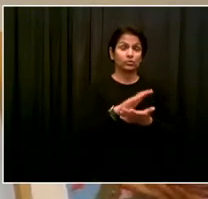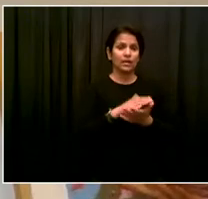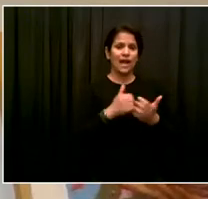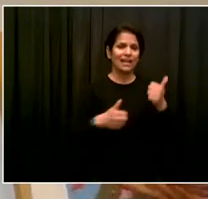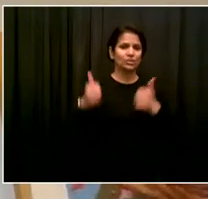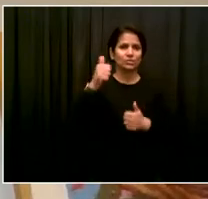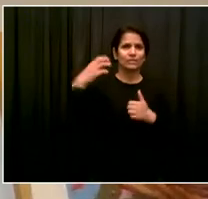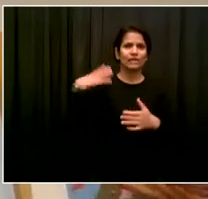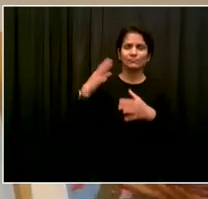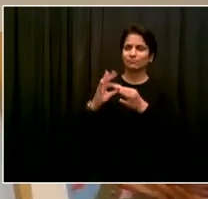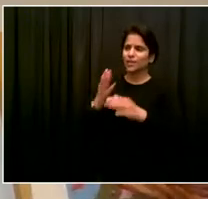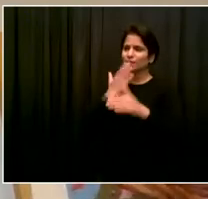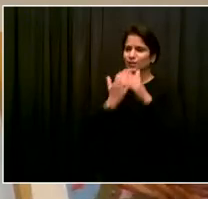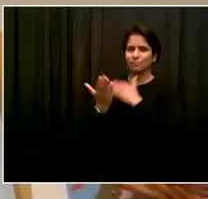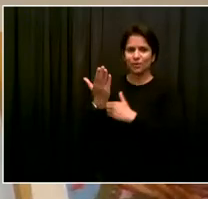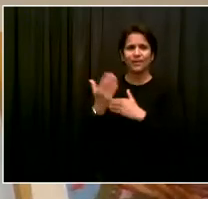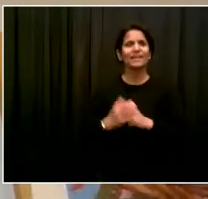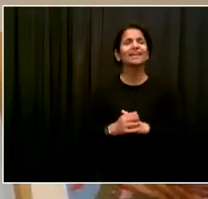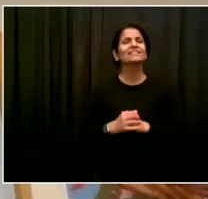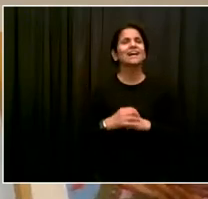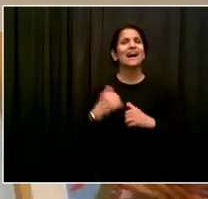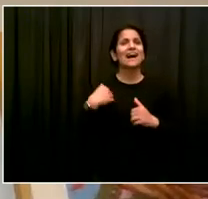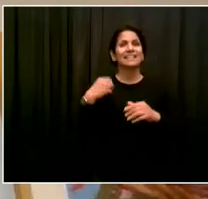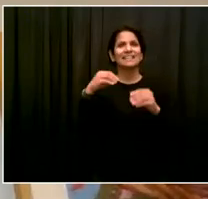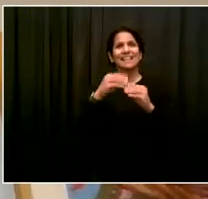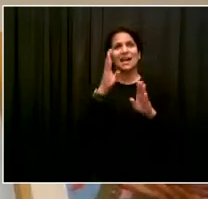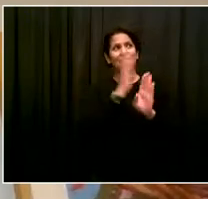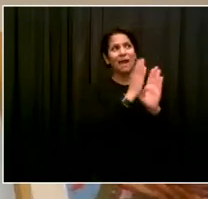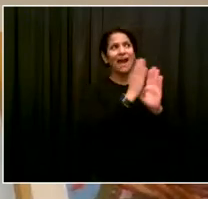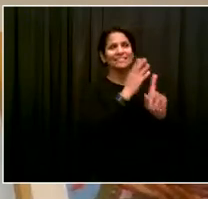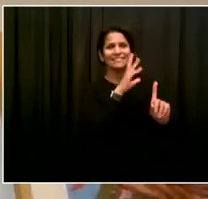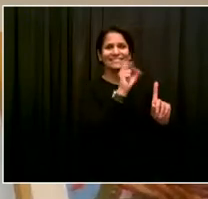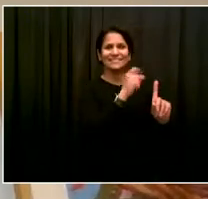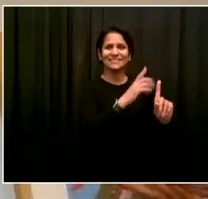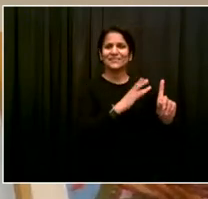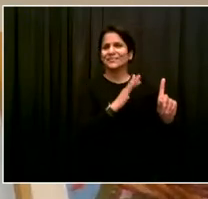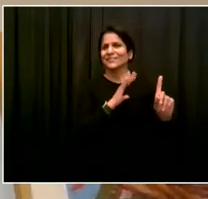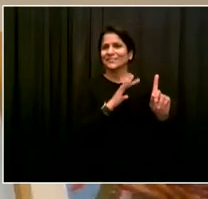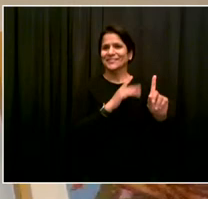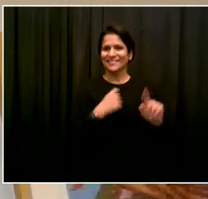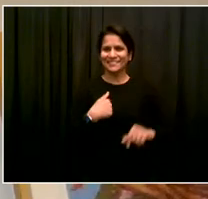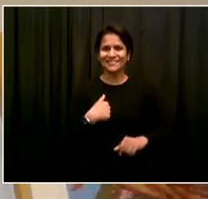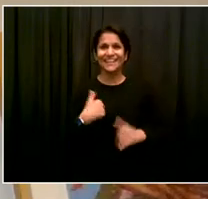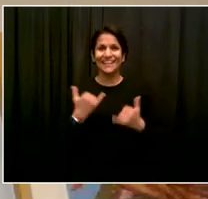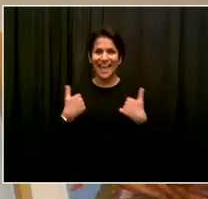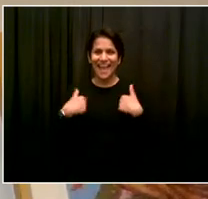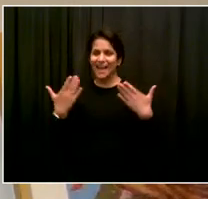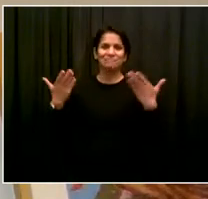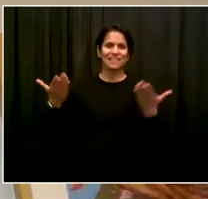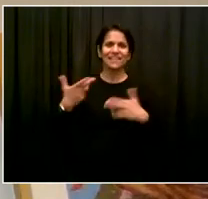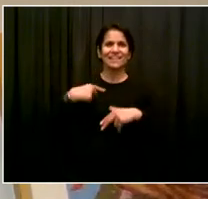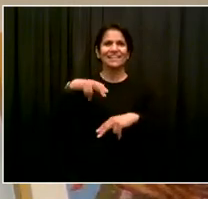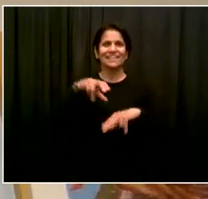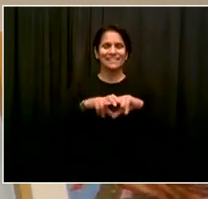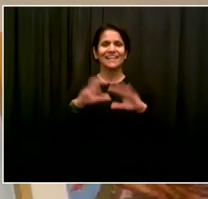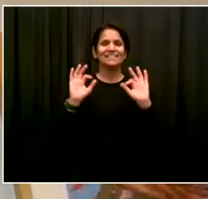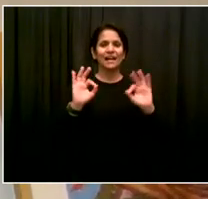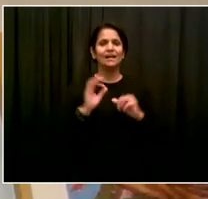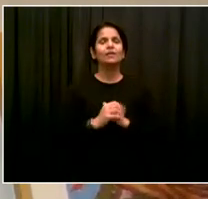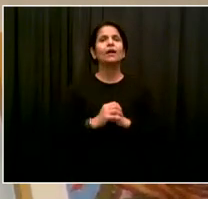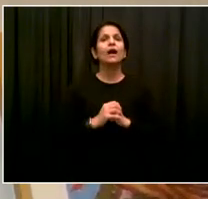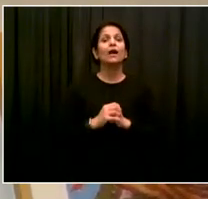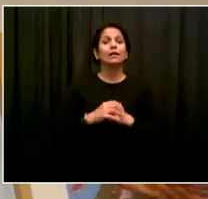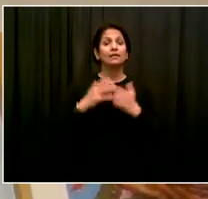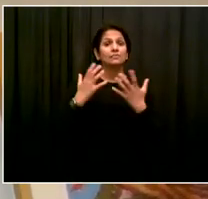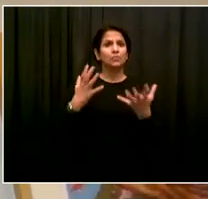exciting this morning. We are working to ensure that all of our students have access to summer work, but to your